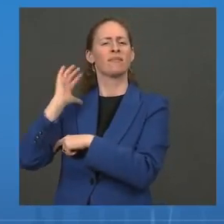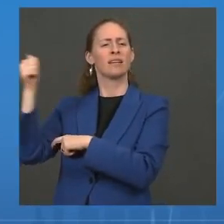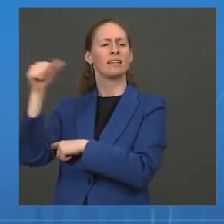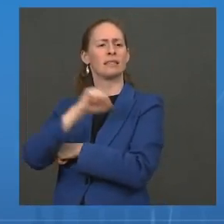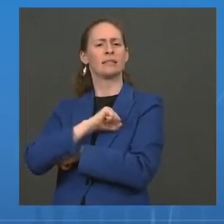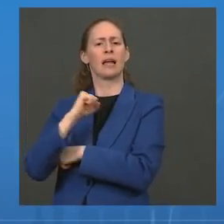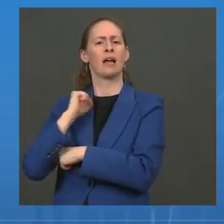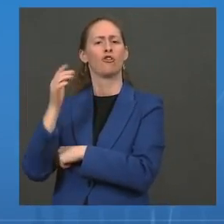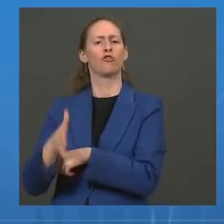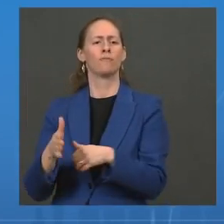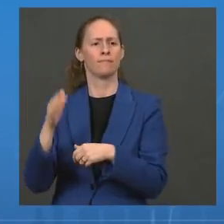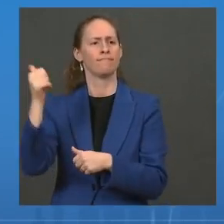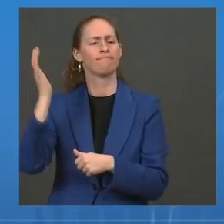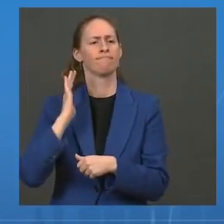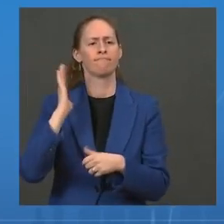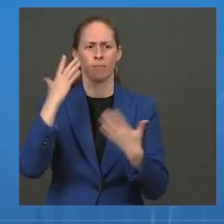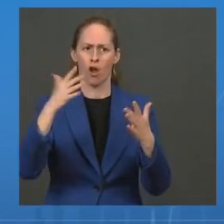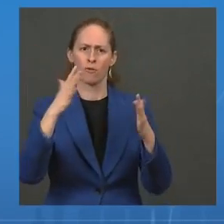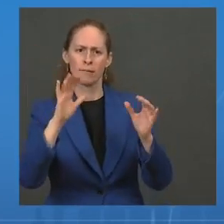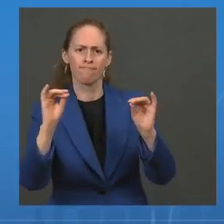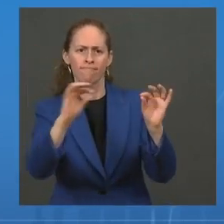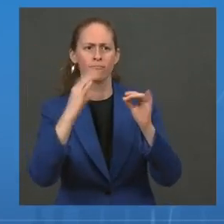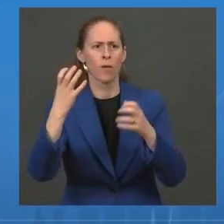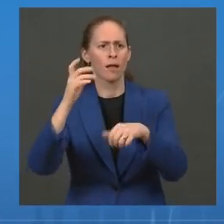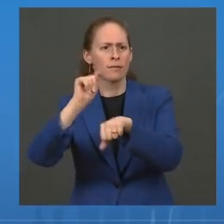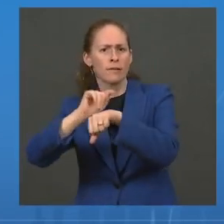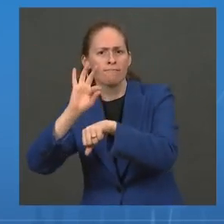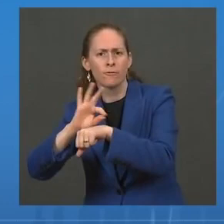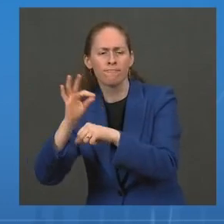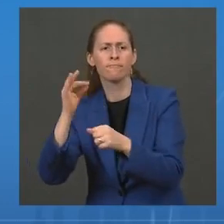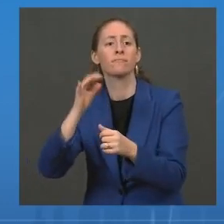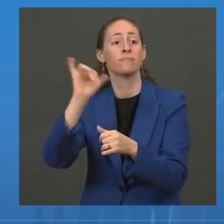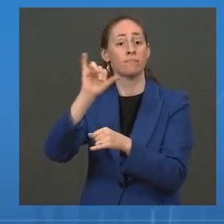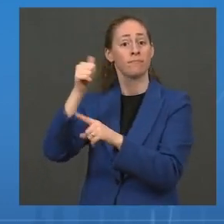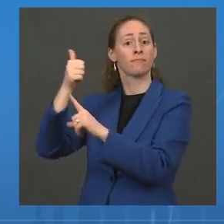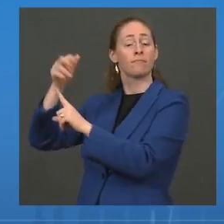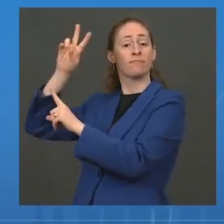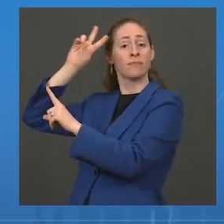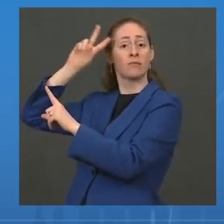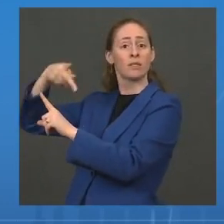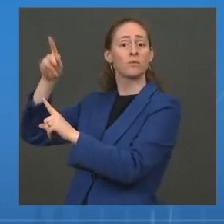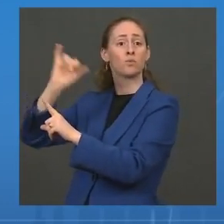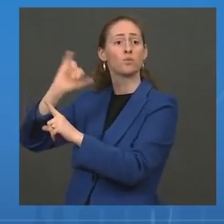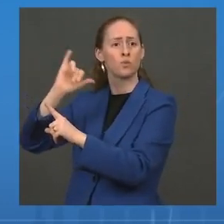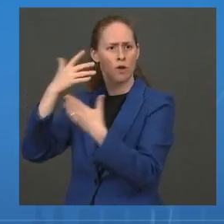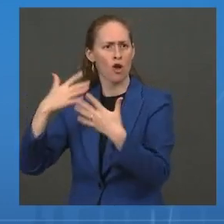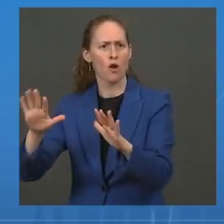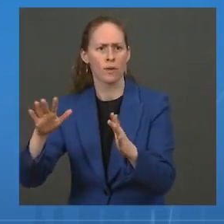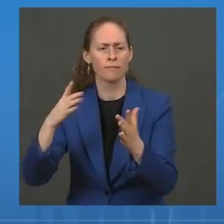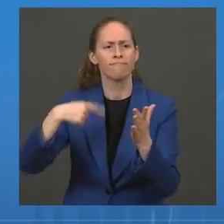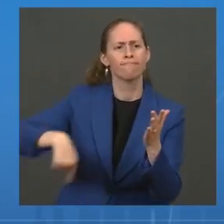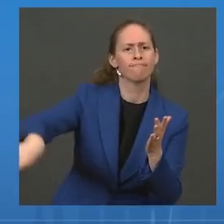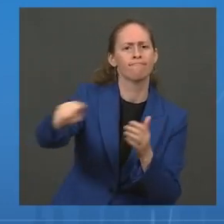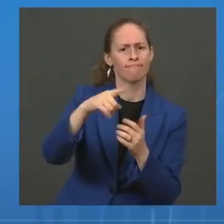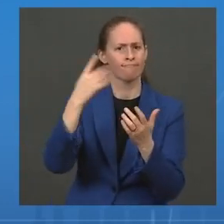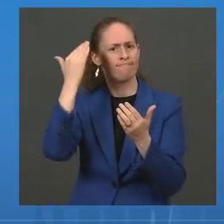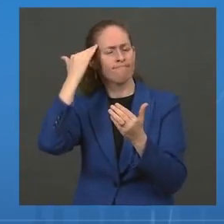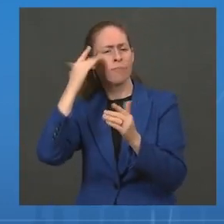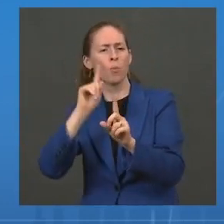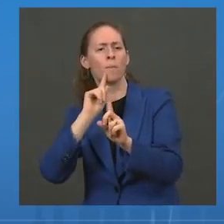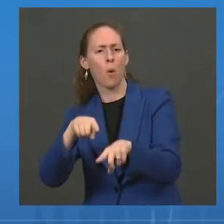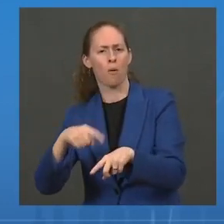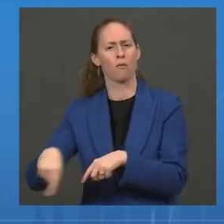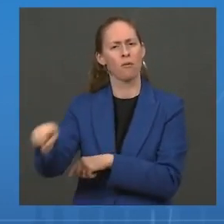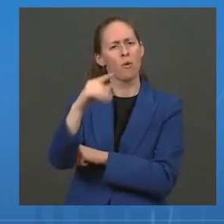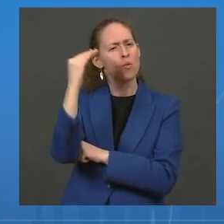She knew then that the voices of public health experts, practitioners, and community leaders together could be a powerful driver for